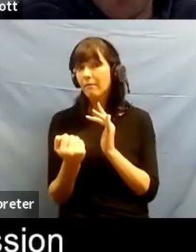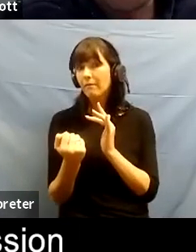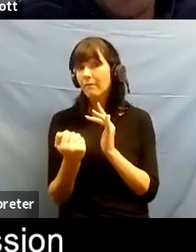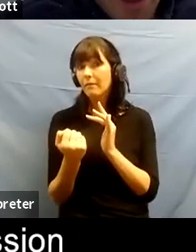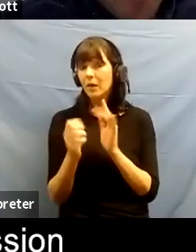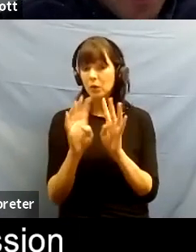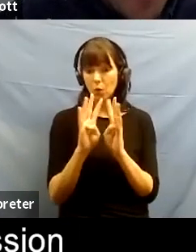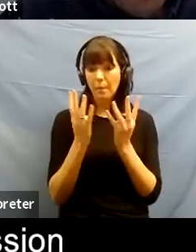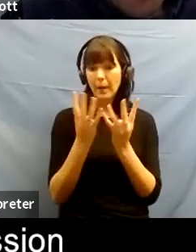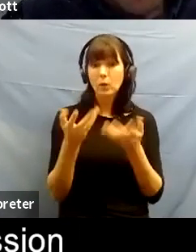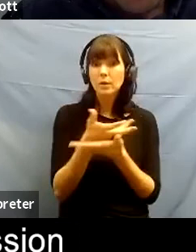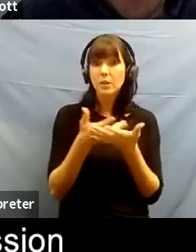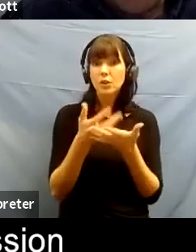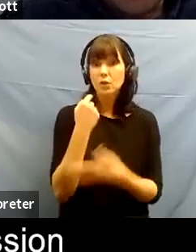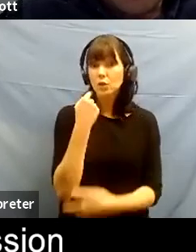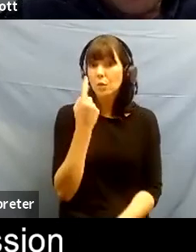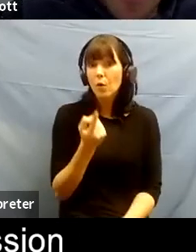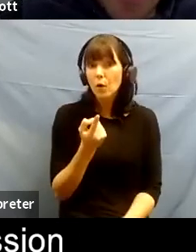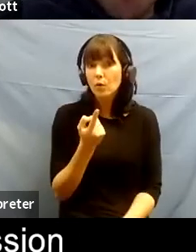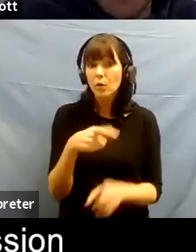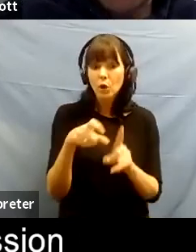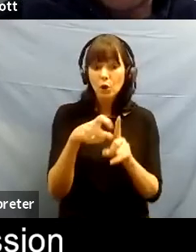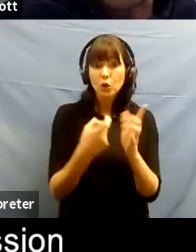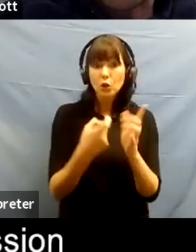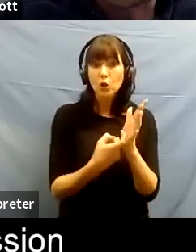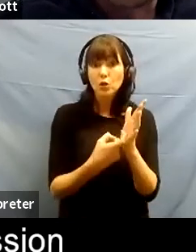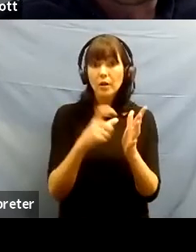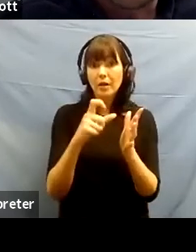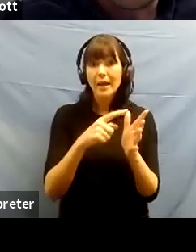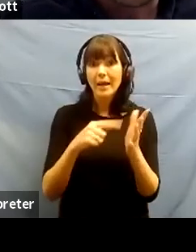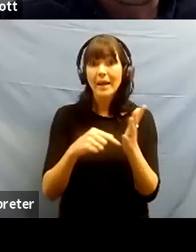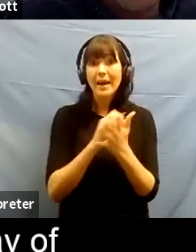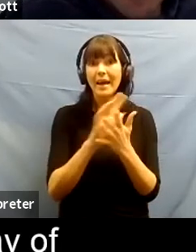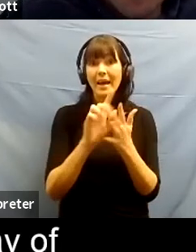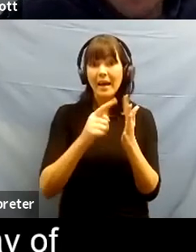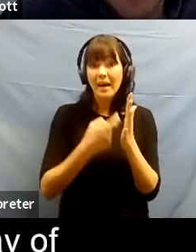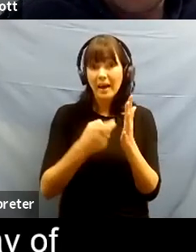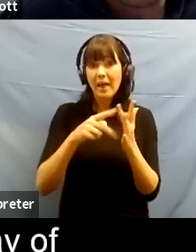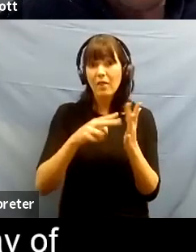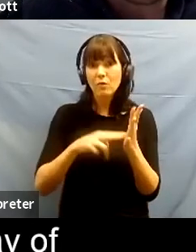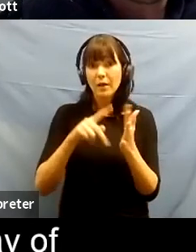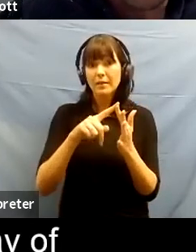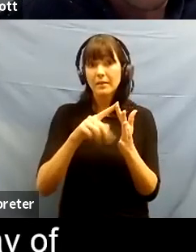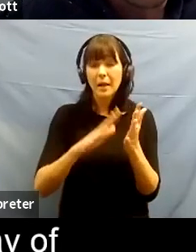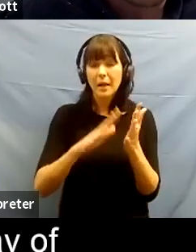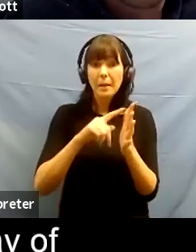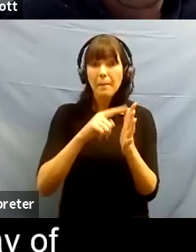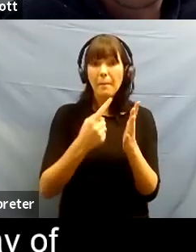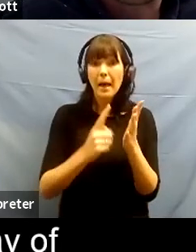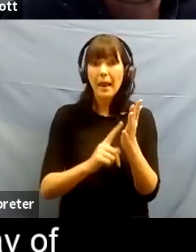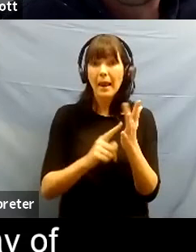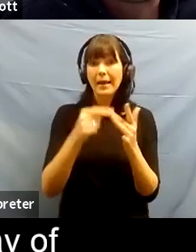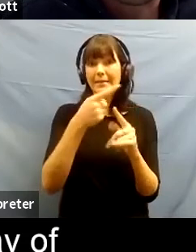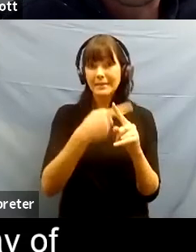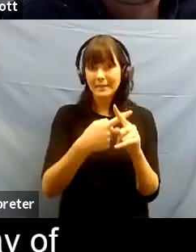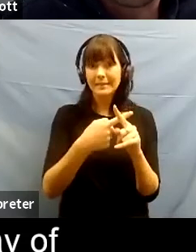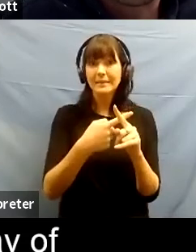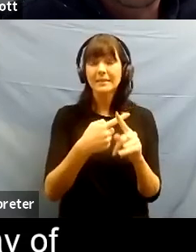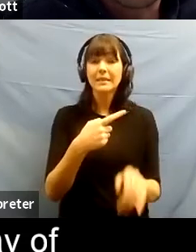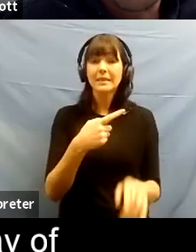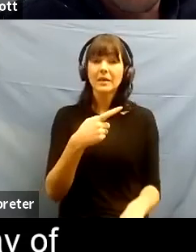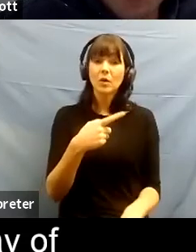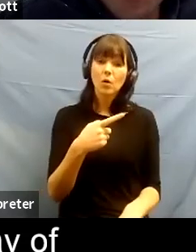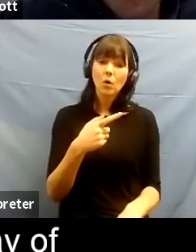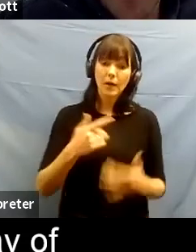tomorrow um from dr katherine uh manix on uh illness uh death and dying so a way of thinking